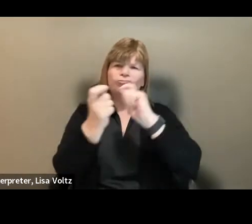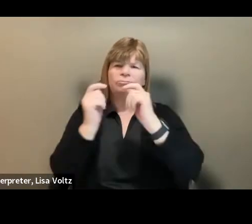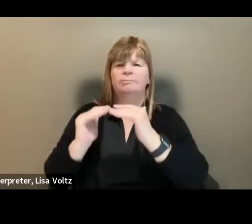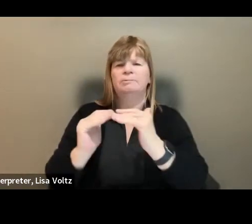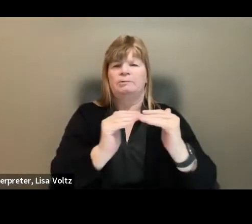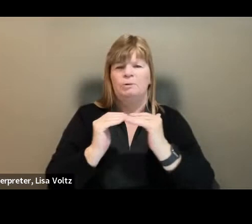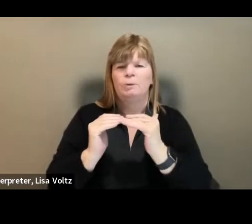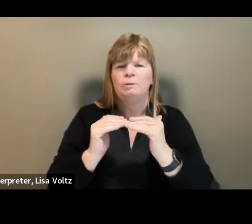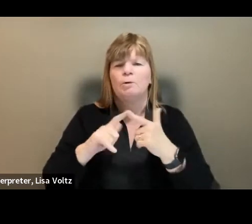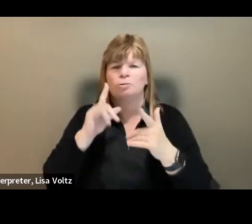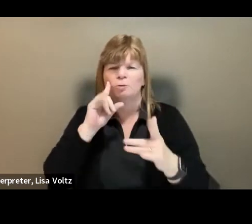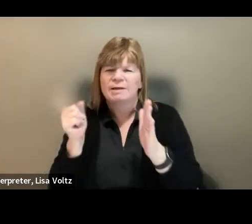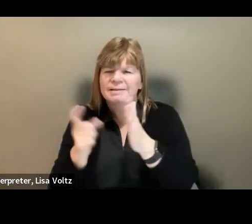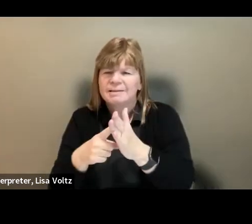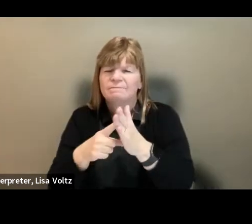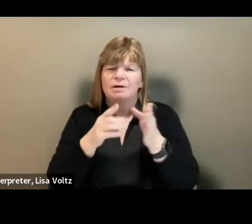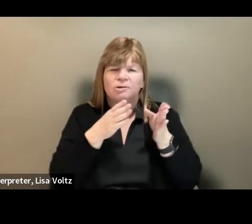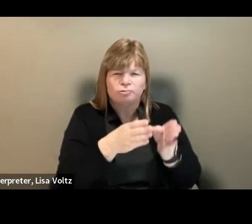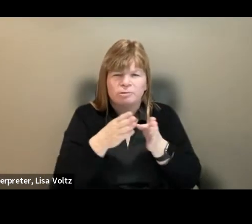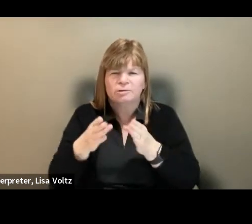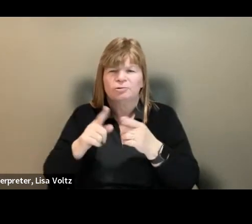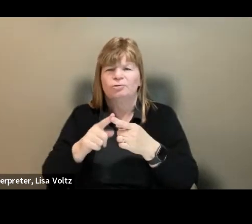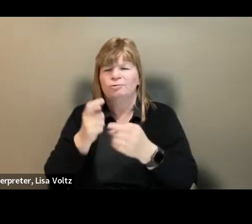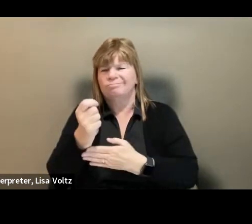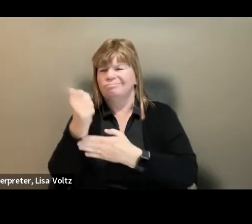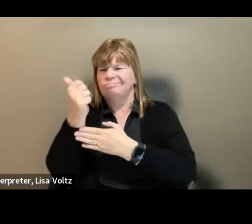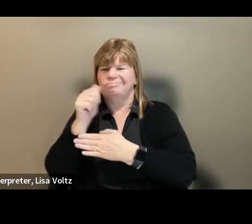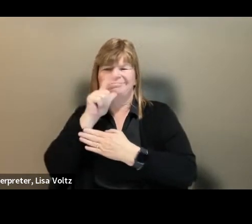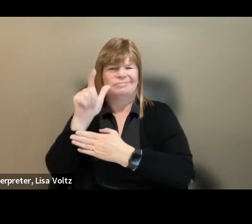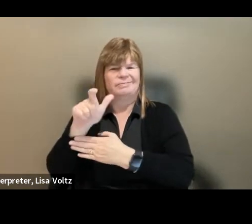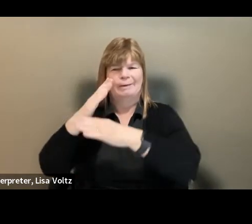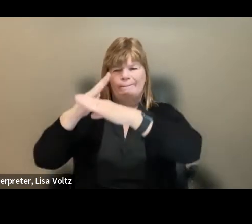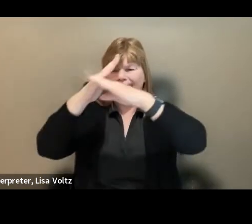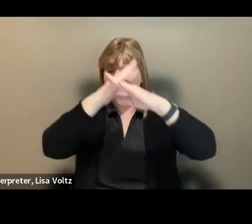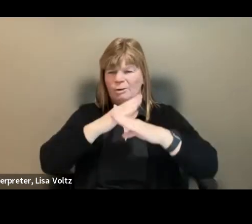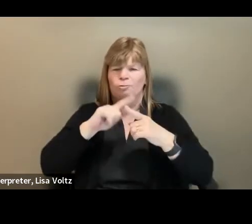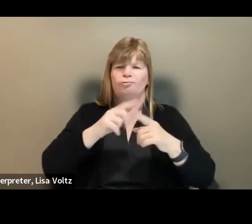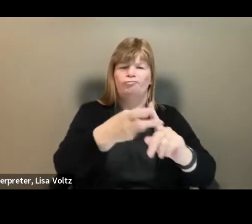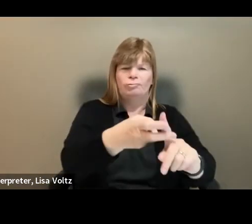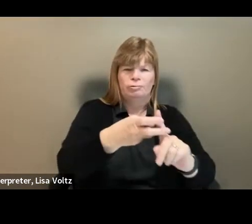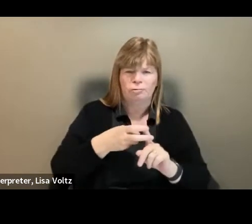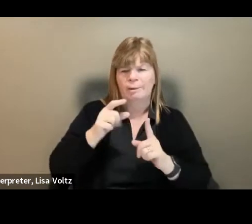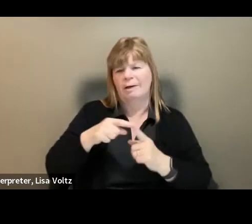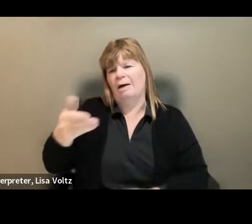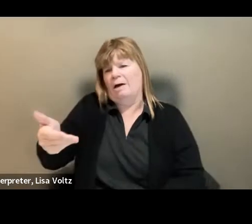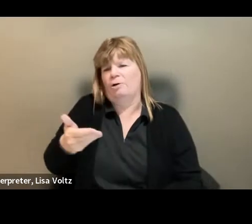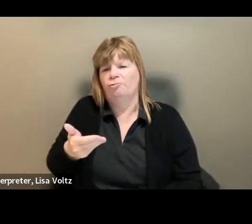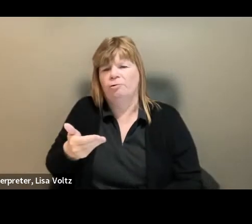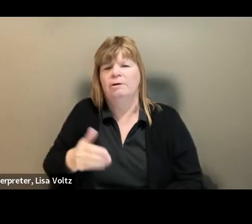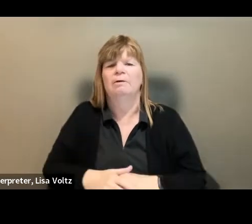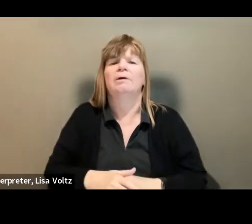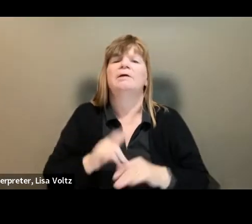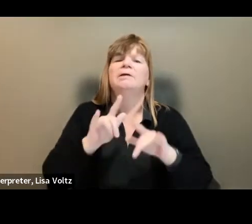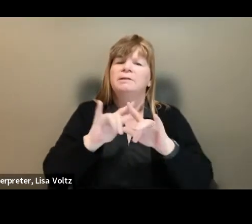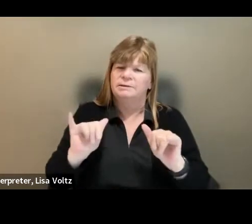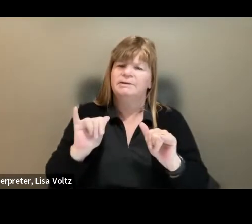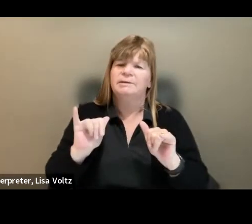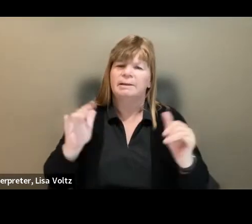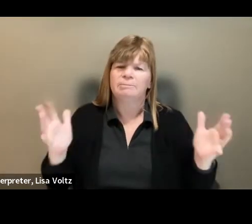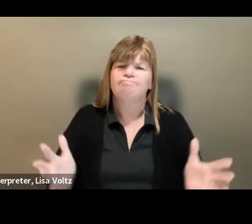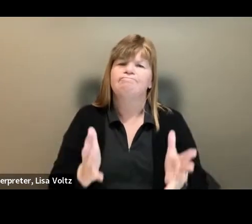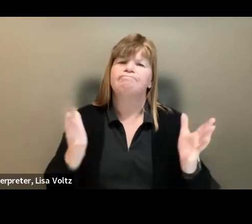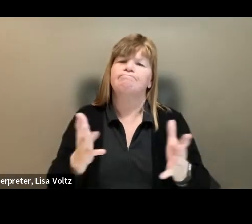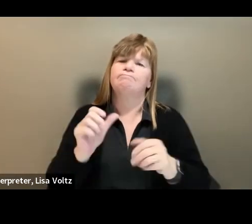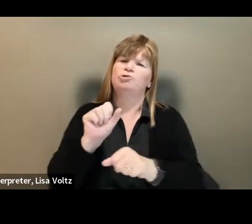identify strategies to remove unnecessary barriers to recruitment and hiring, as well as promote effective job